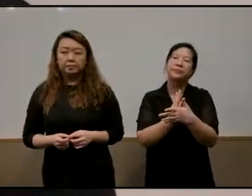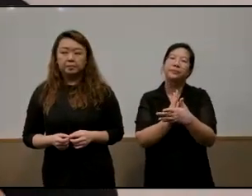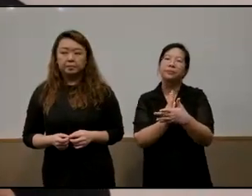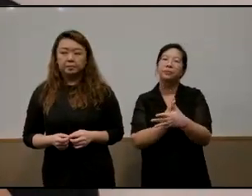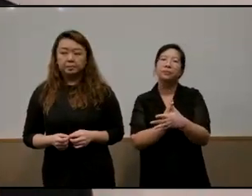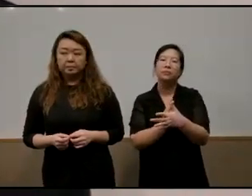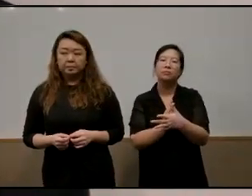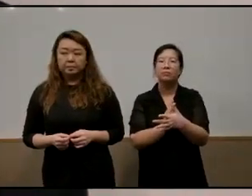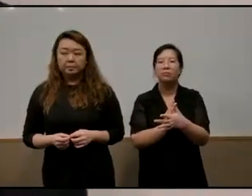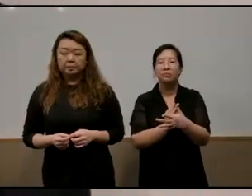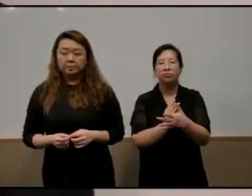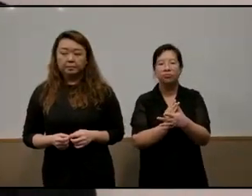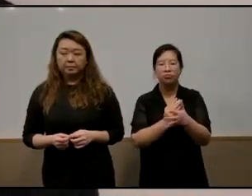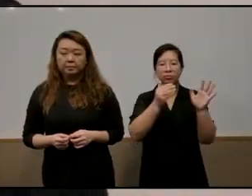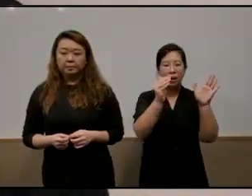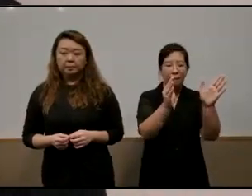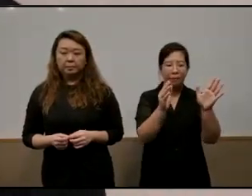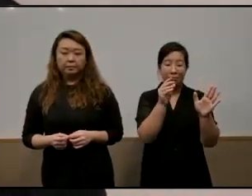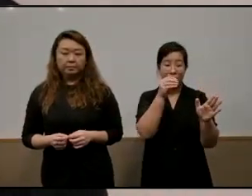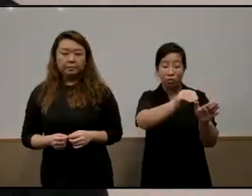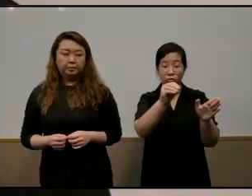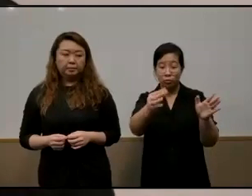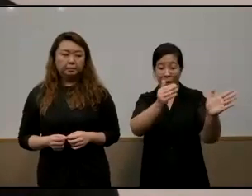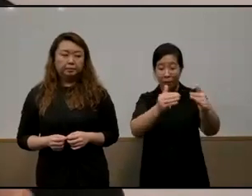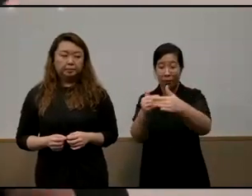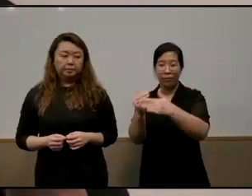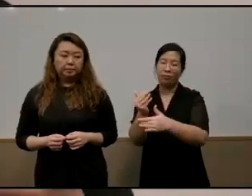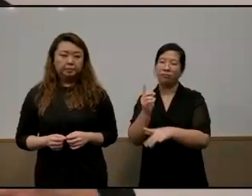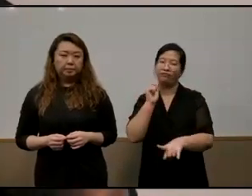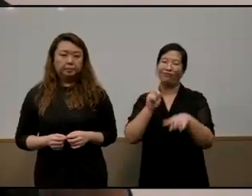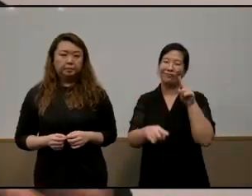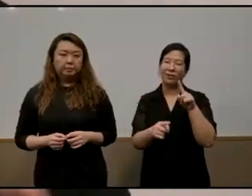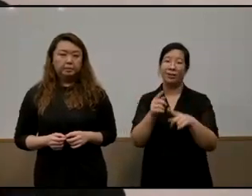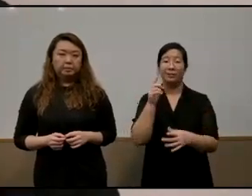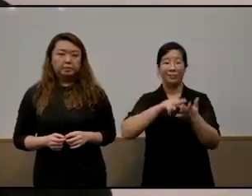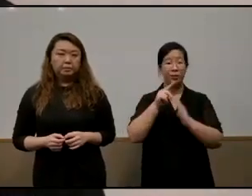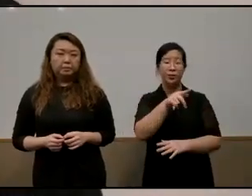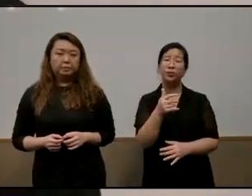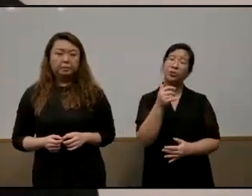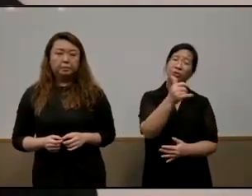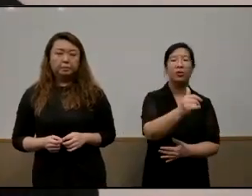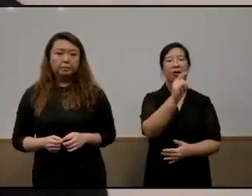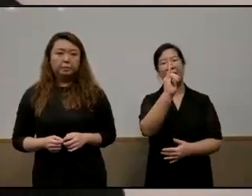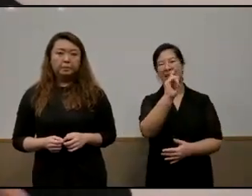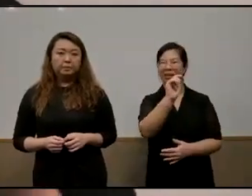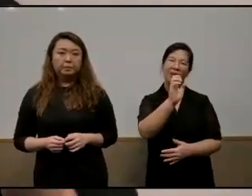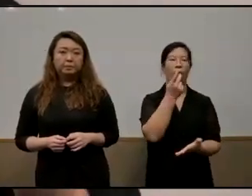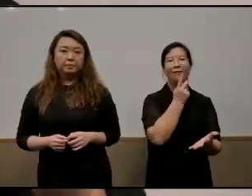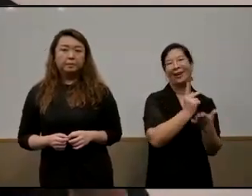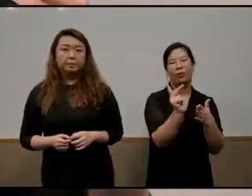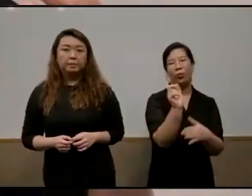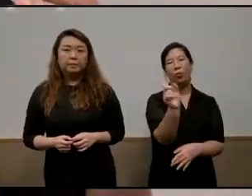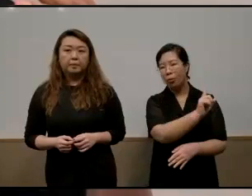so putting things into pigeonhole it does mean that if you go to it you can be successful but as